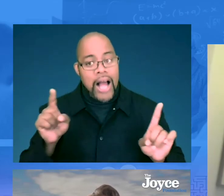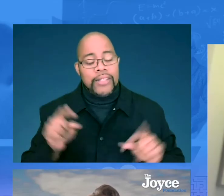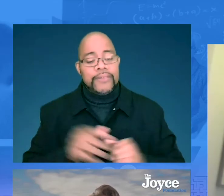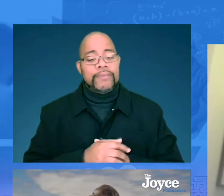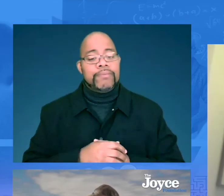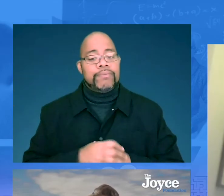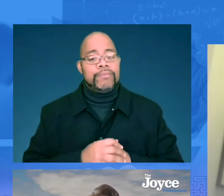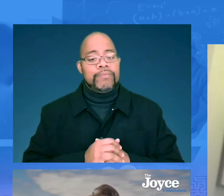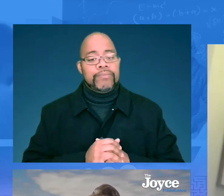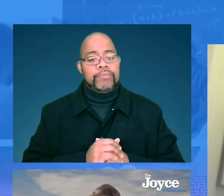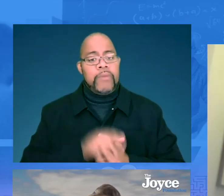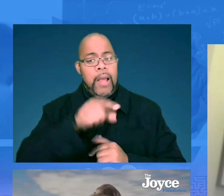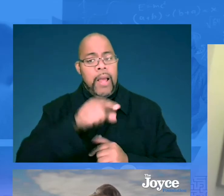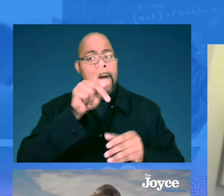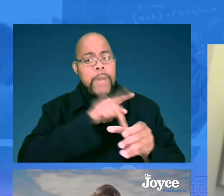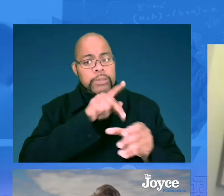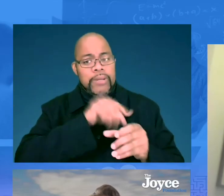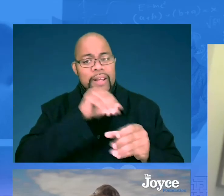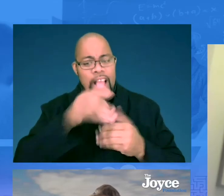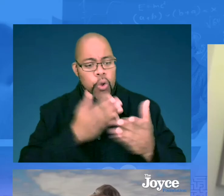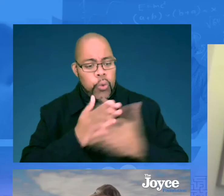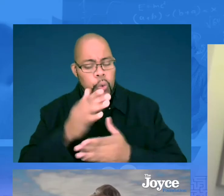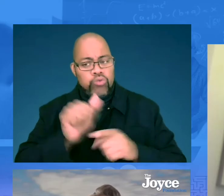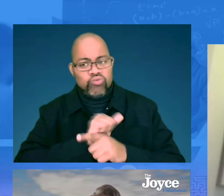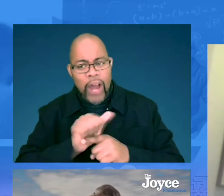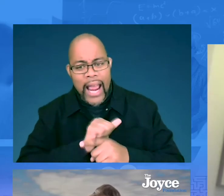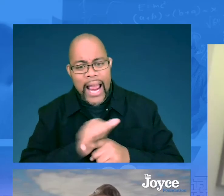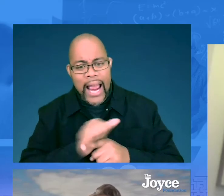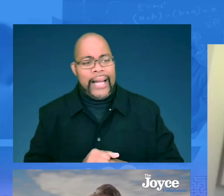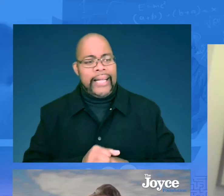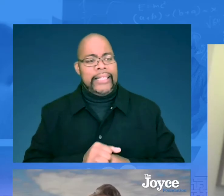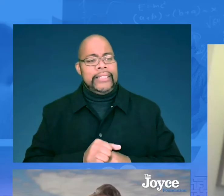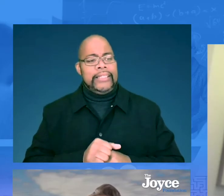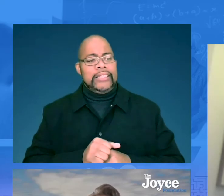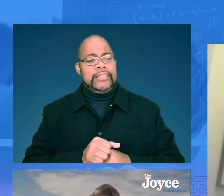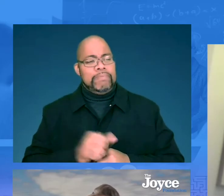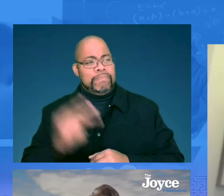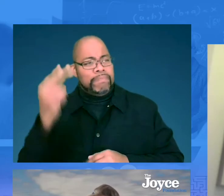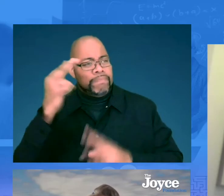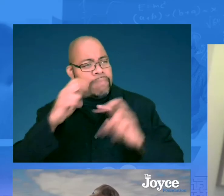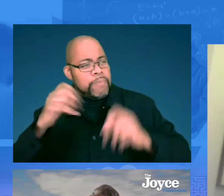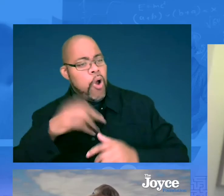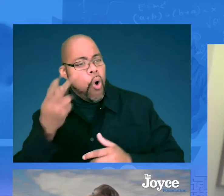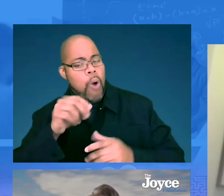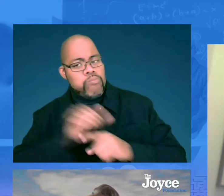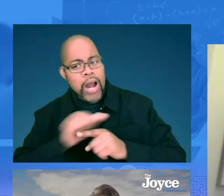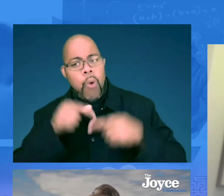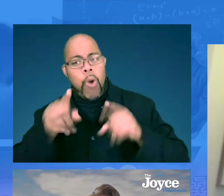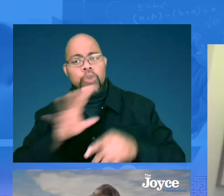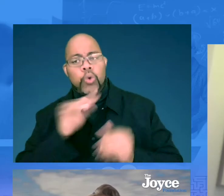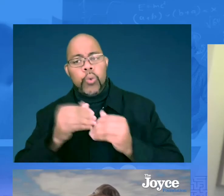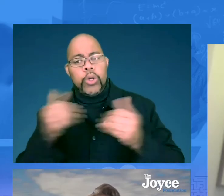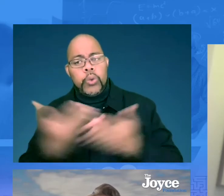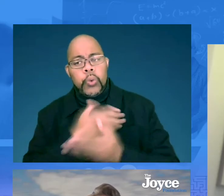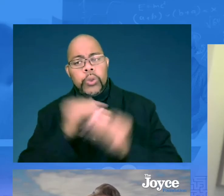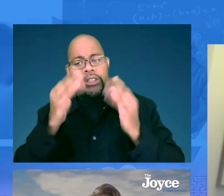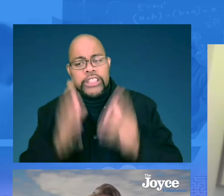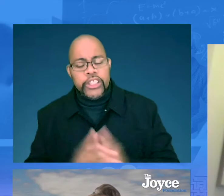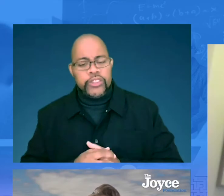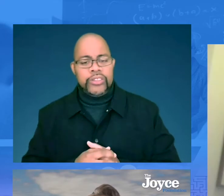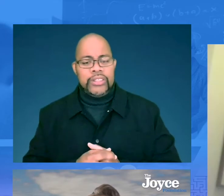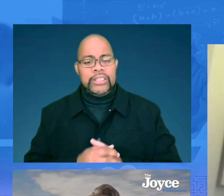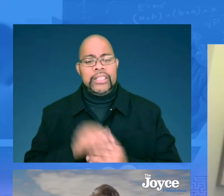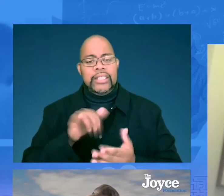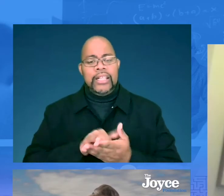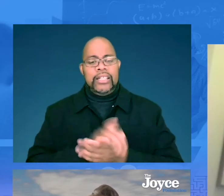into the profession, but they, participating in this, going through the training, being reflective about their own practice while they're talking